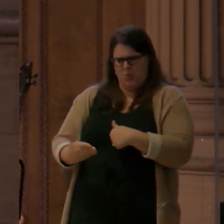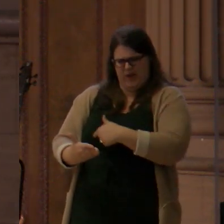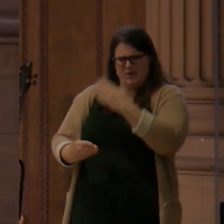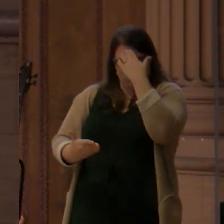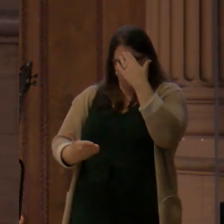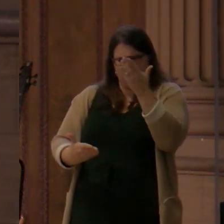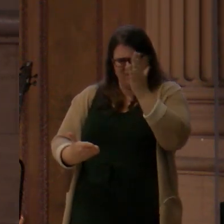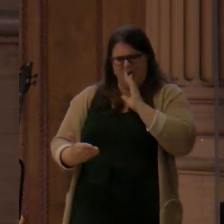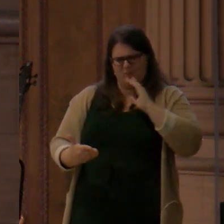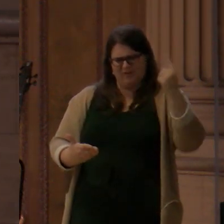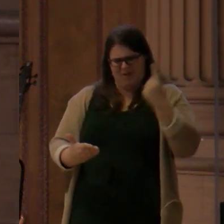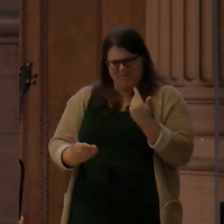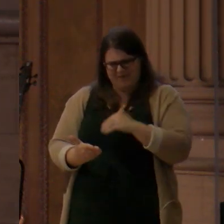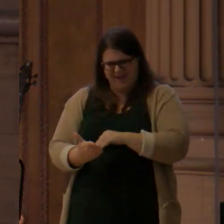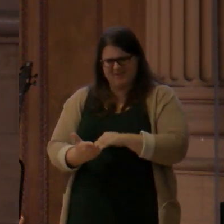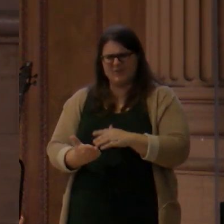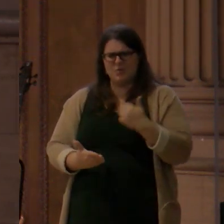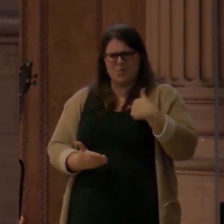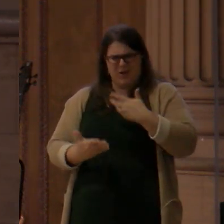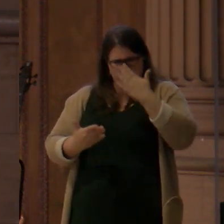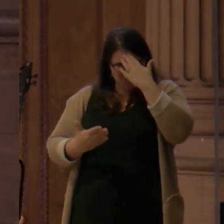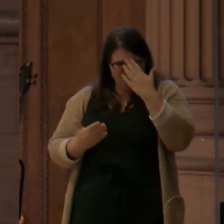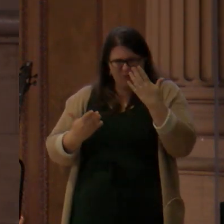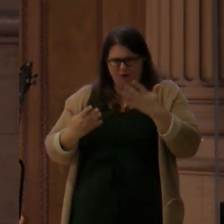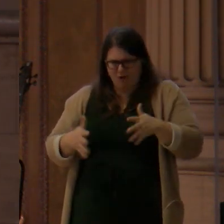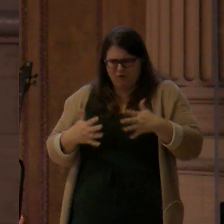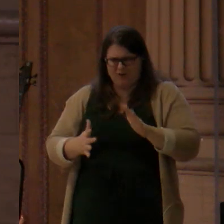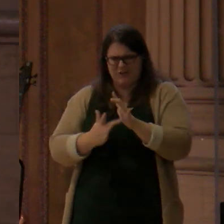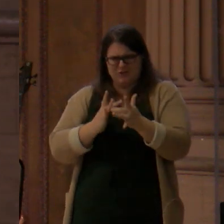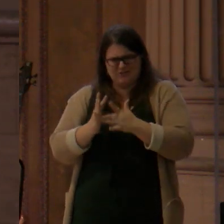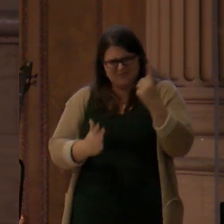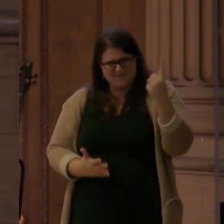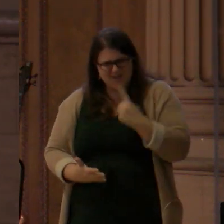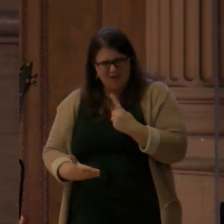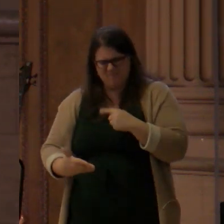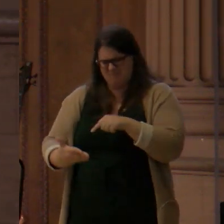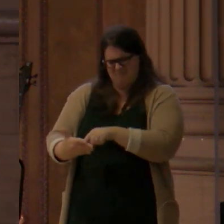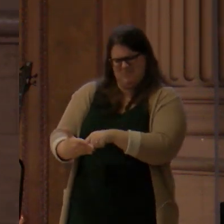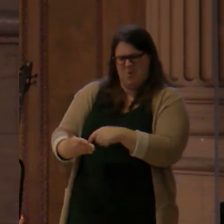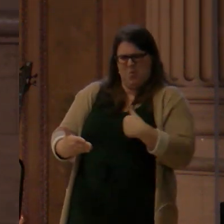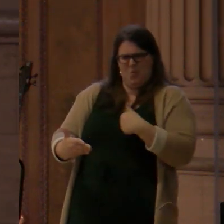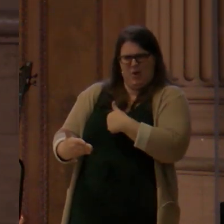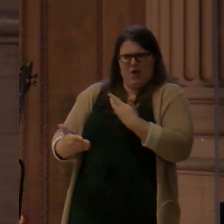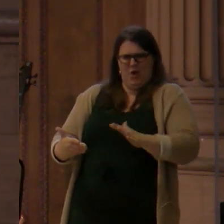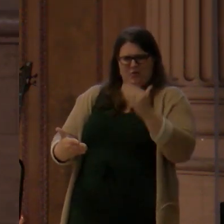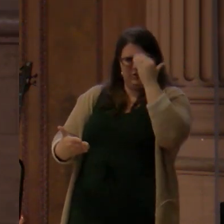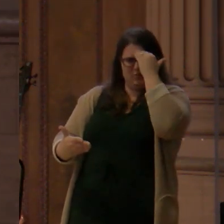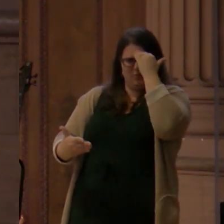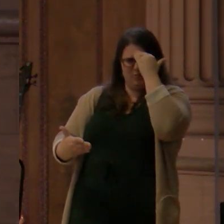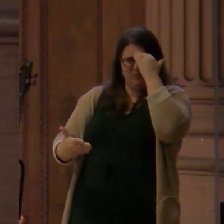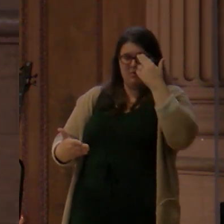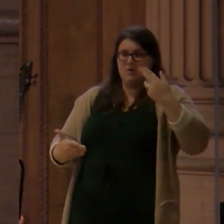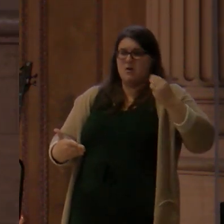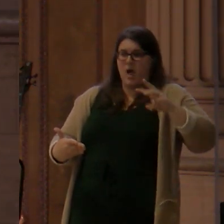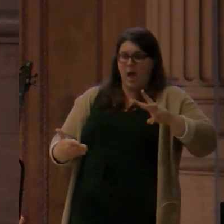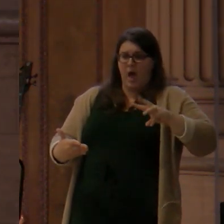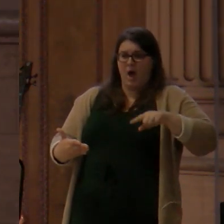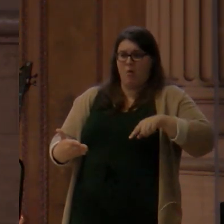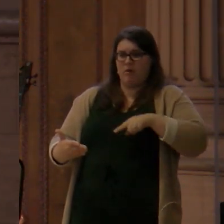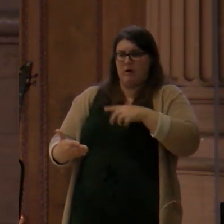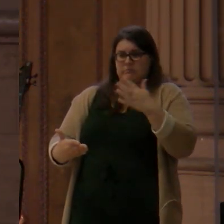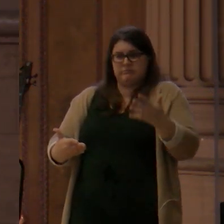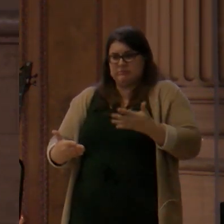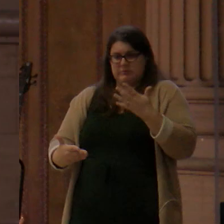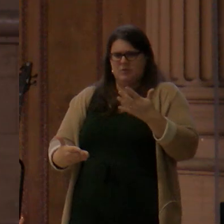I mean, even though not all of the details are presented there, the end is known from the beginning that Satan and his minions will be